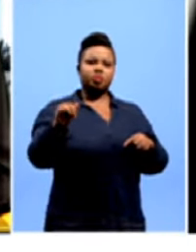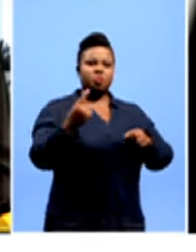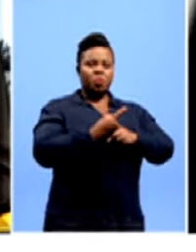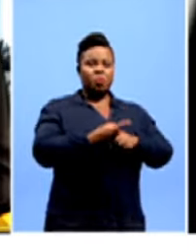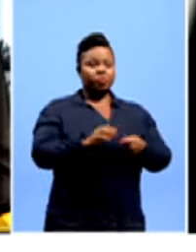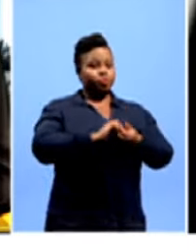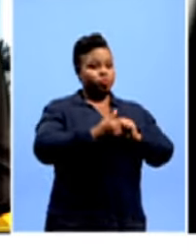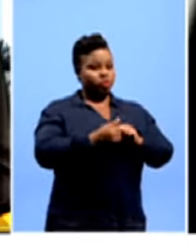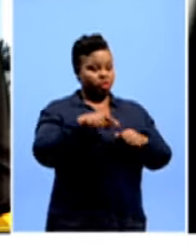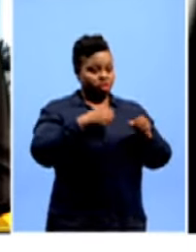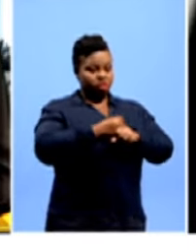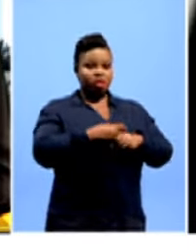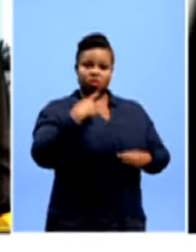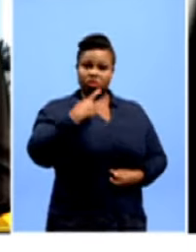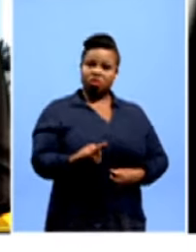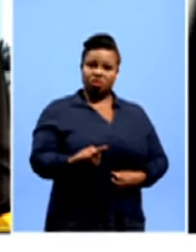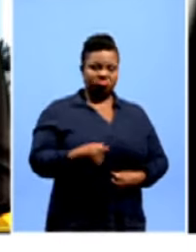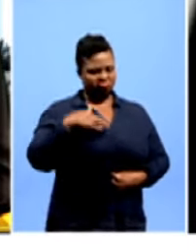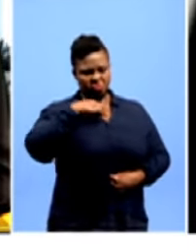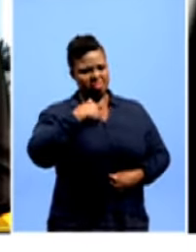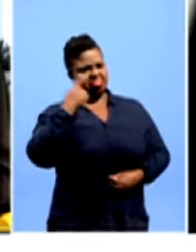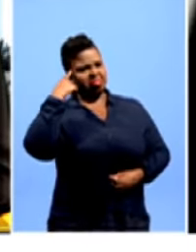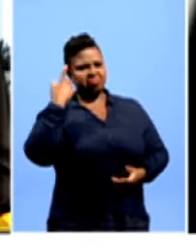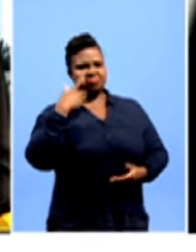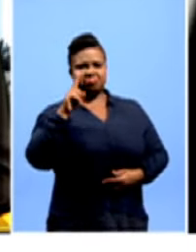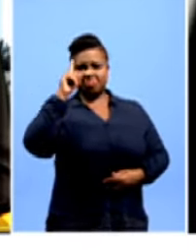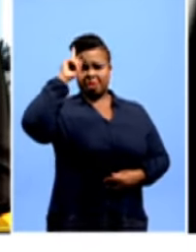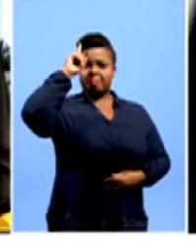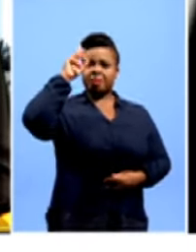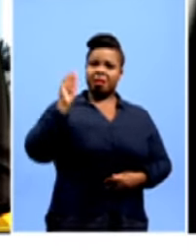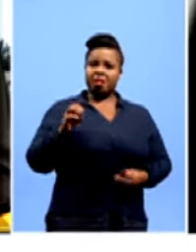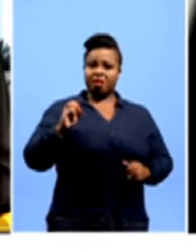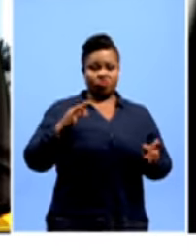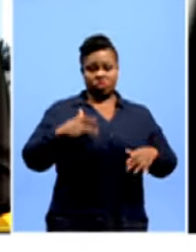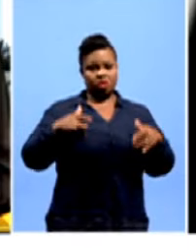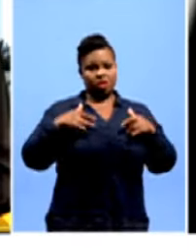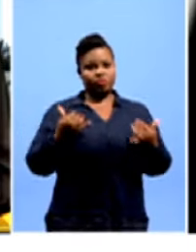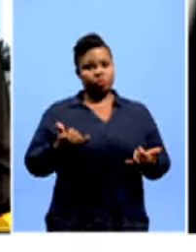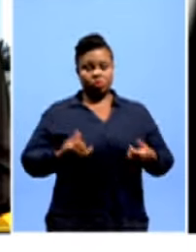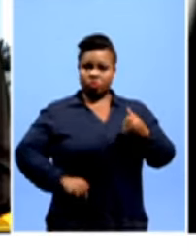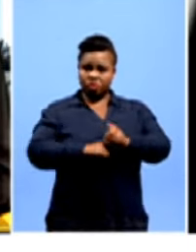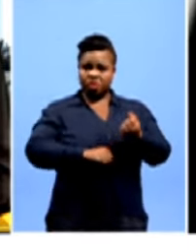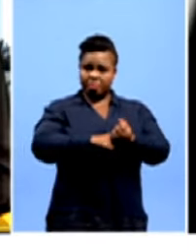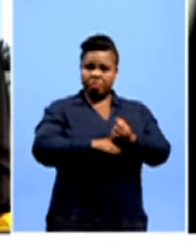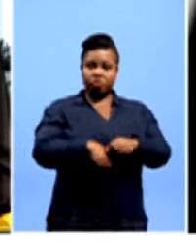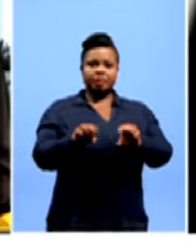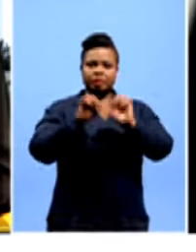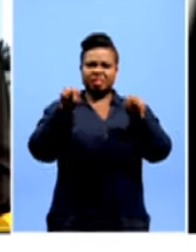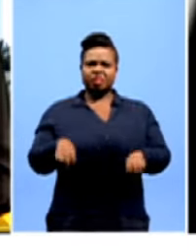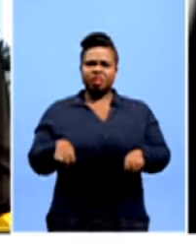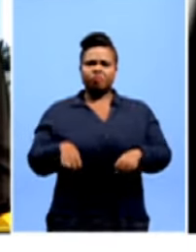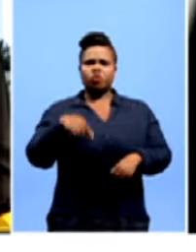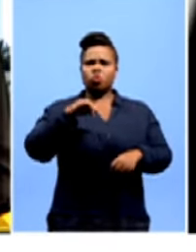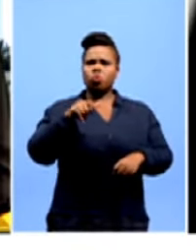in sport this year was when he said, for example, he doesn't think Nelson Mandela, if he were alive today, would support the quota system.